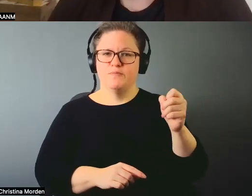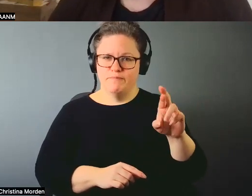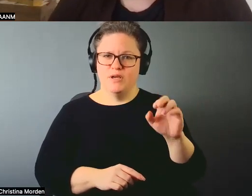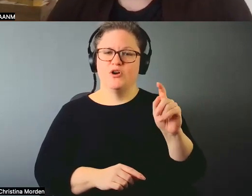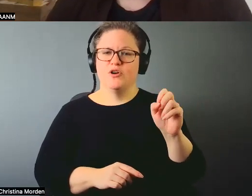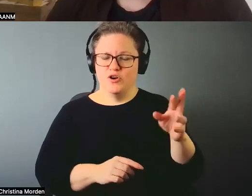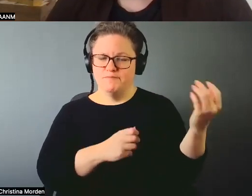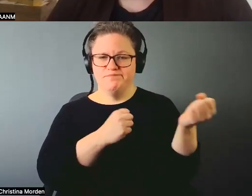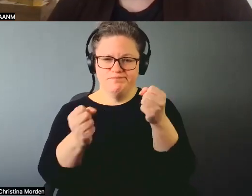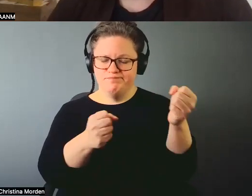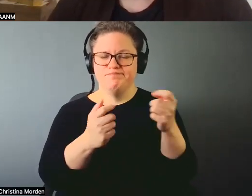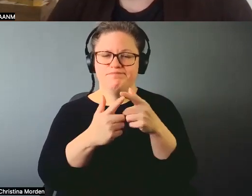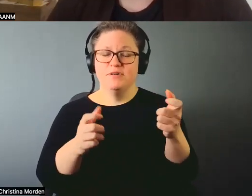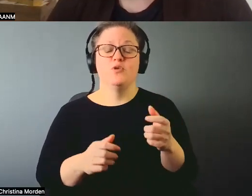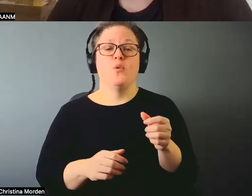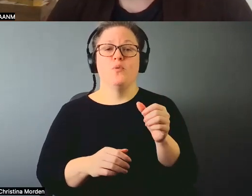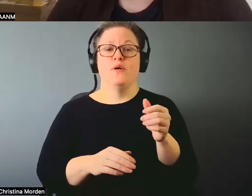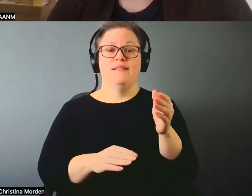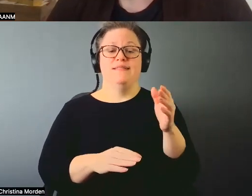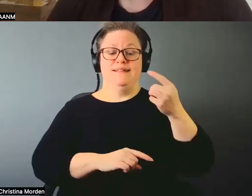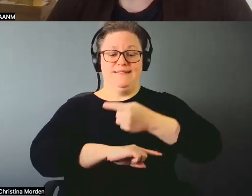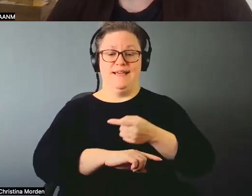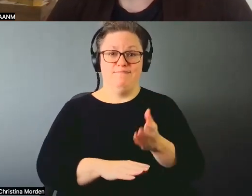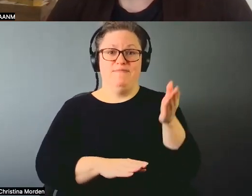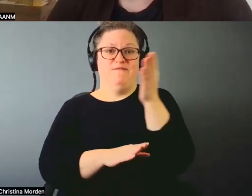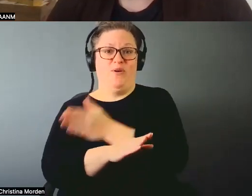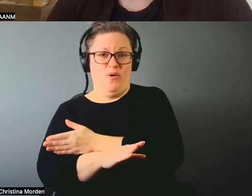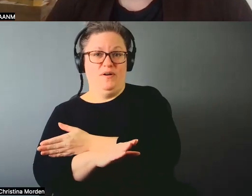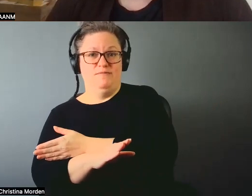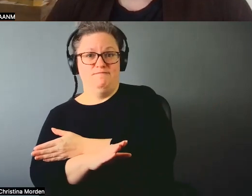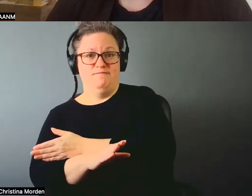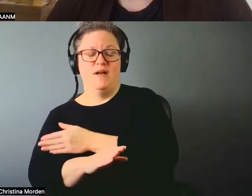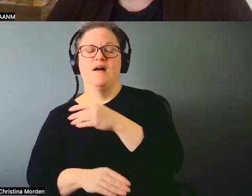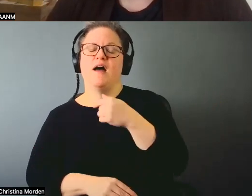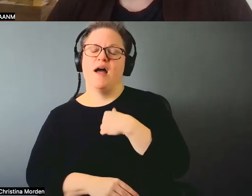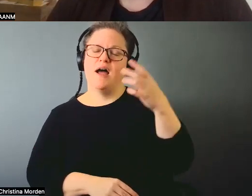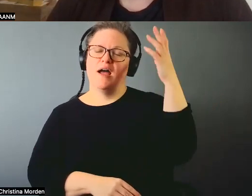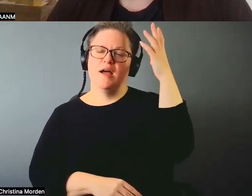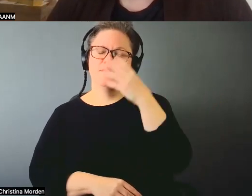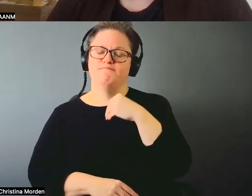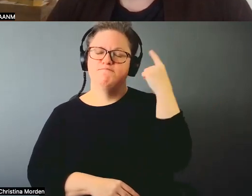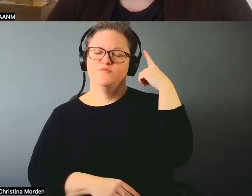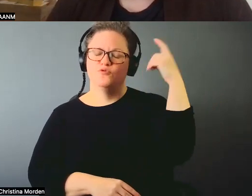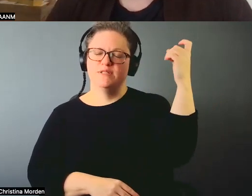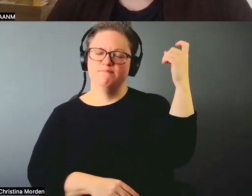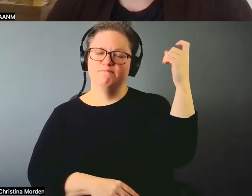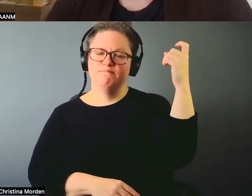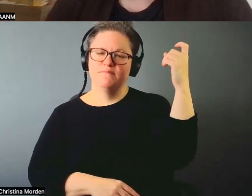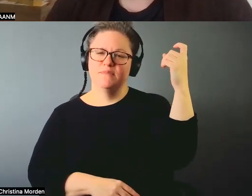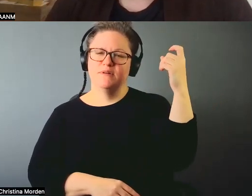run through that I see very clearly. And, and I woke up to seeing the video that I needed to take the silk.